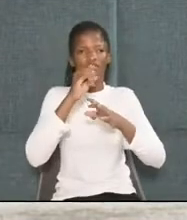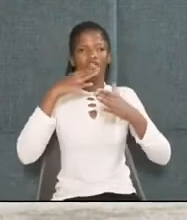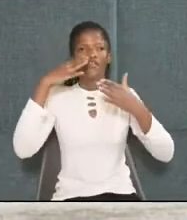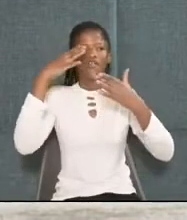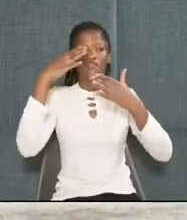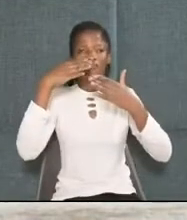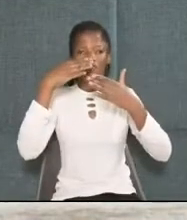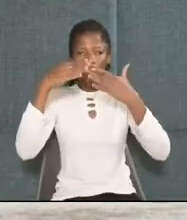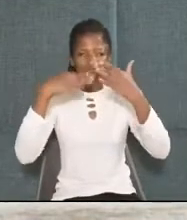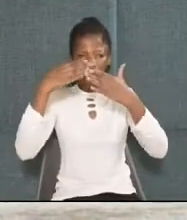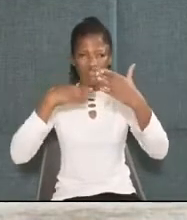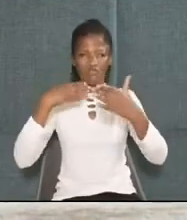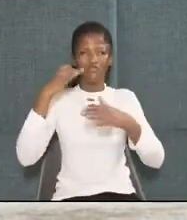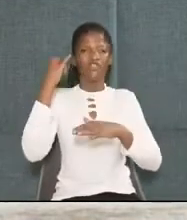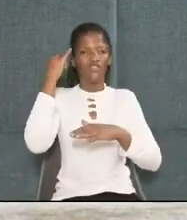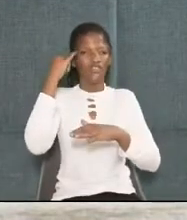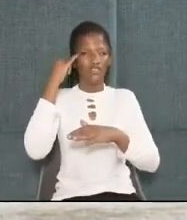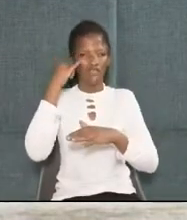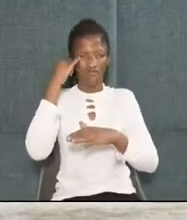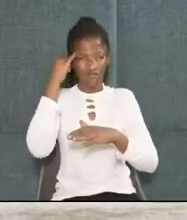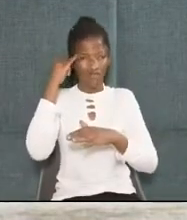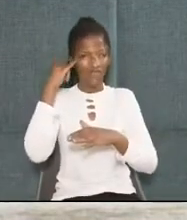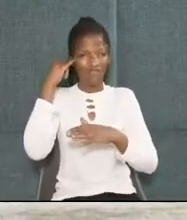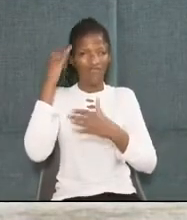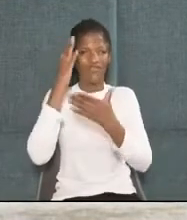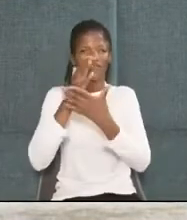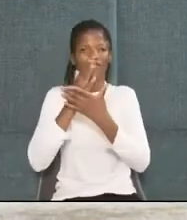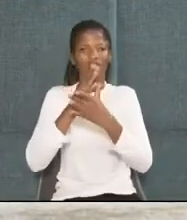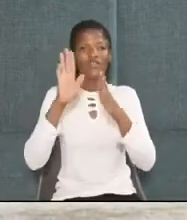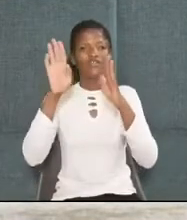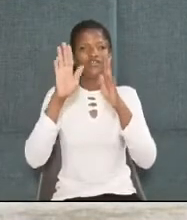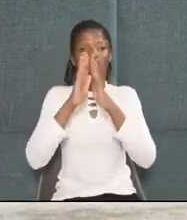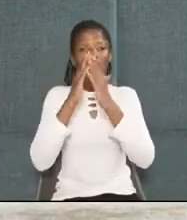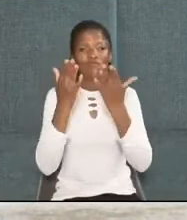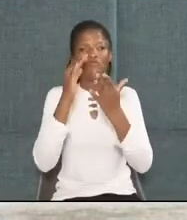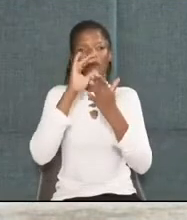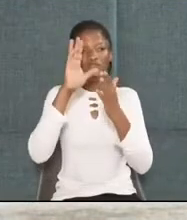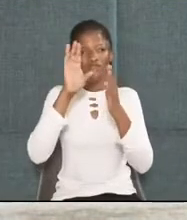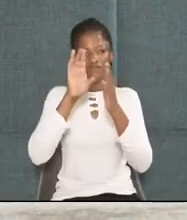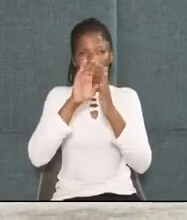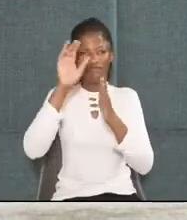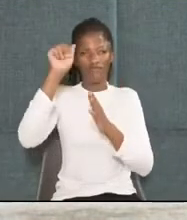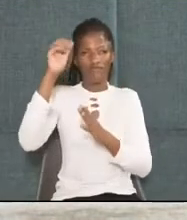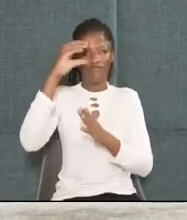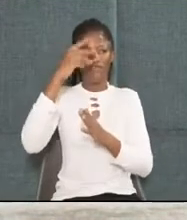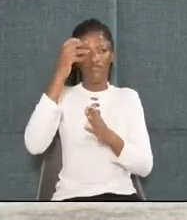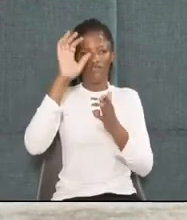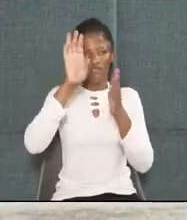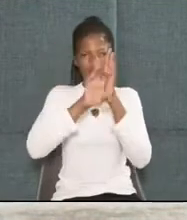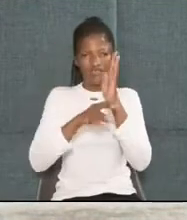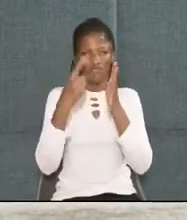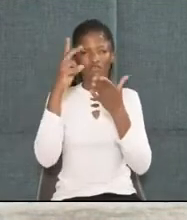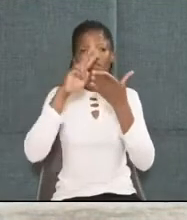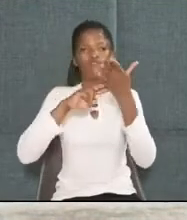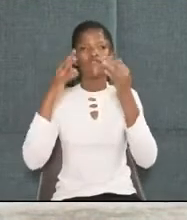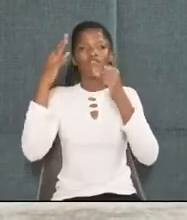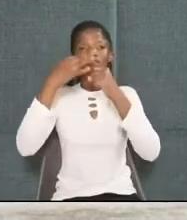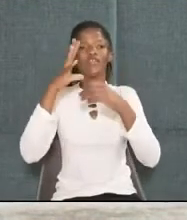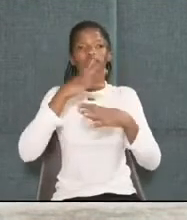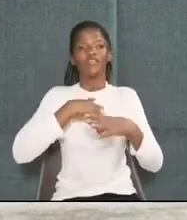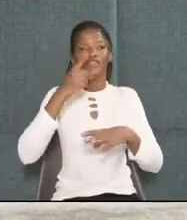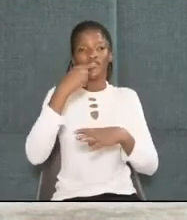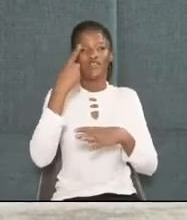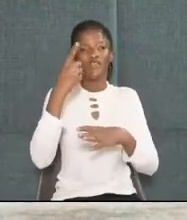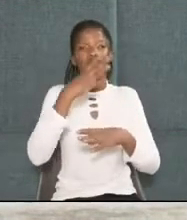Jerusalem. That's right. And our key text comes from the book of Acts, chapter 1, verses 8. And it says,